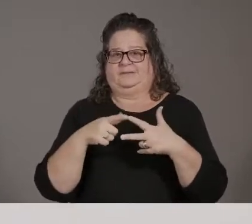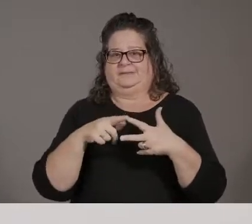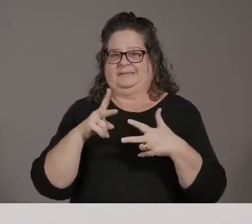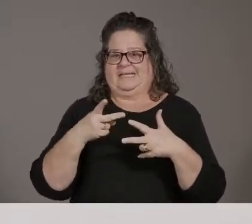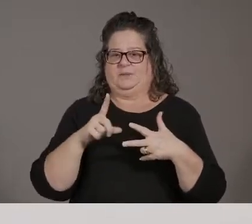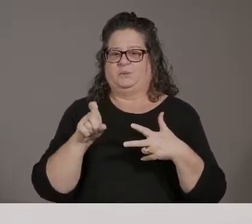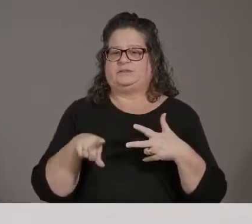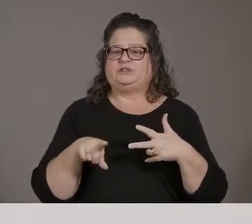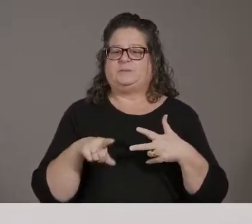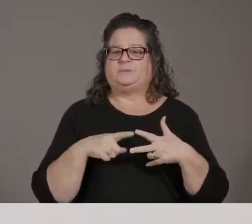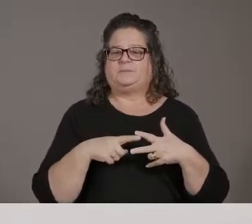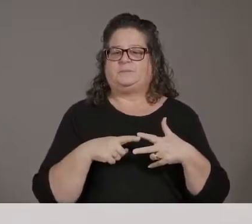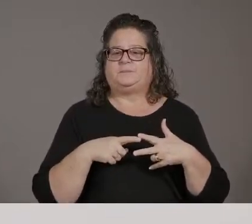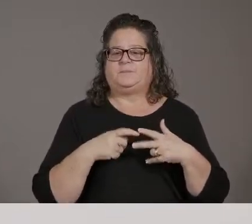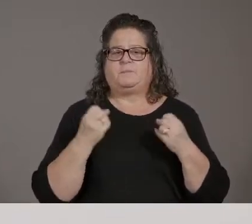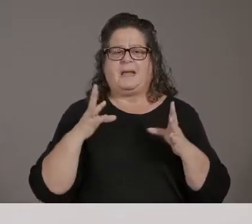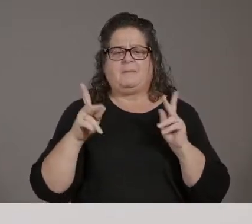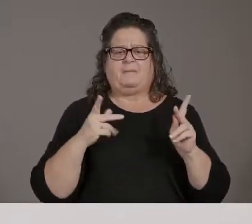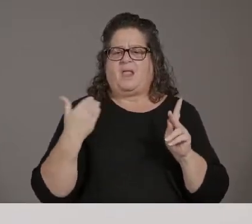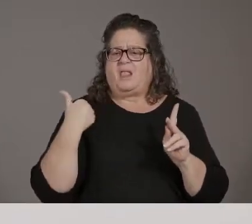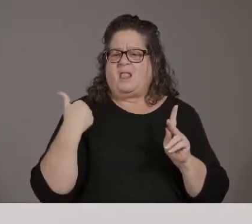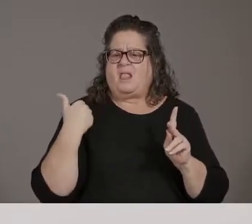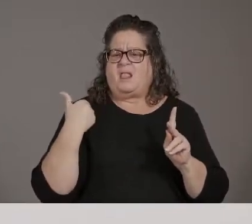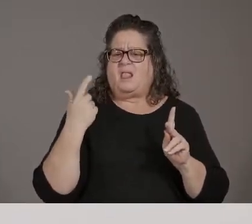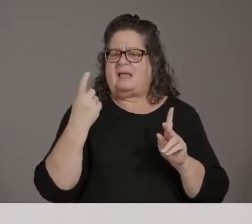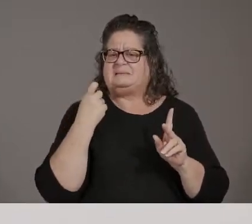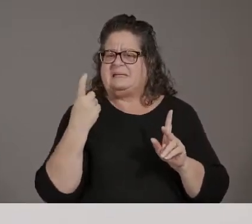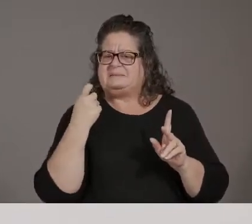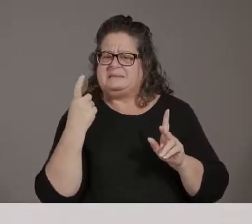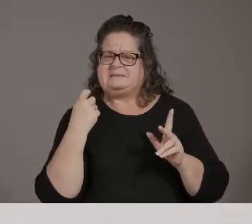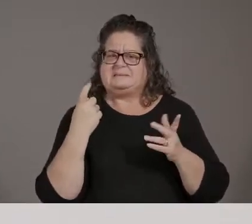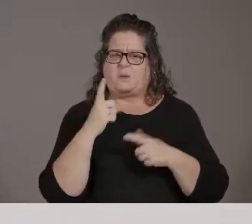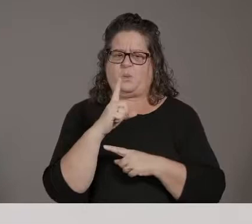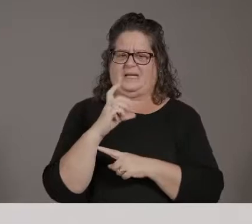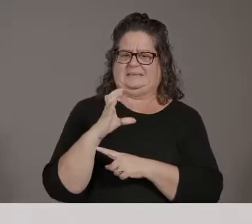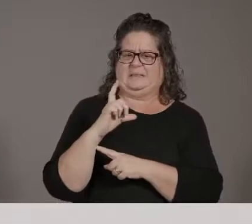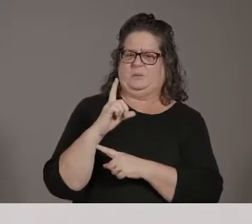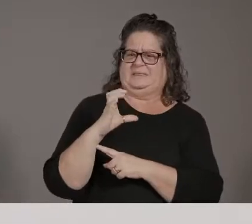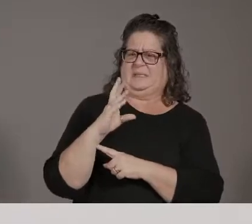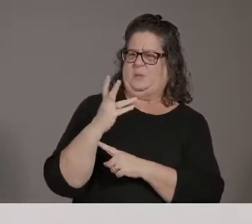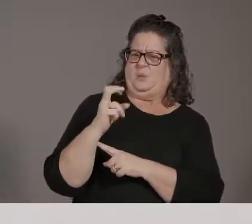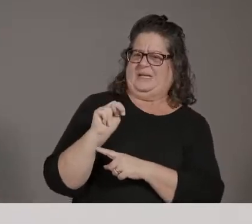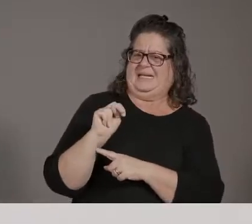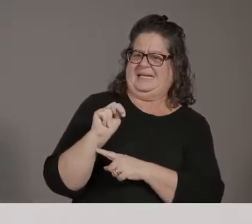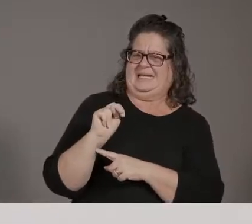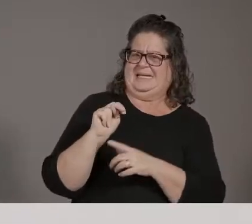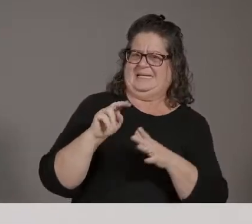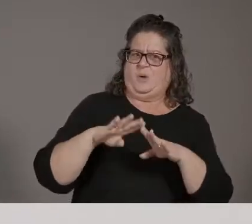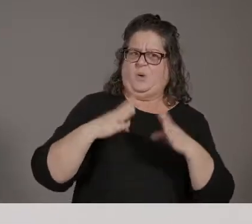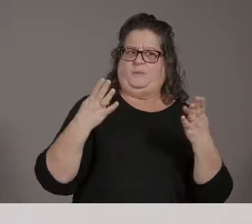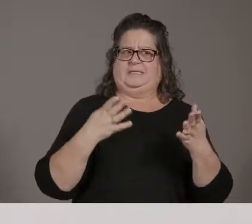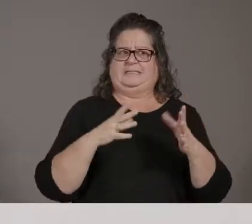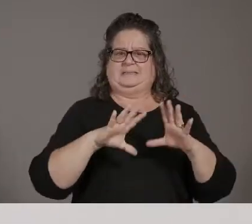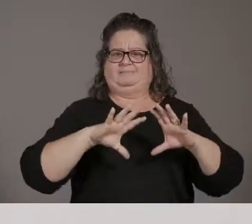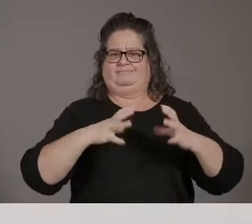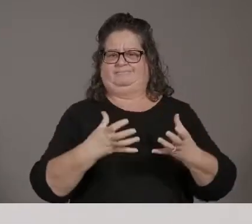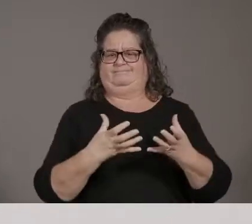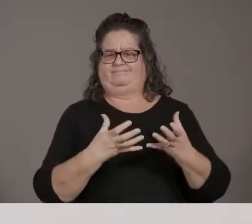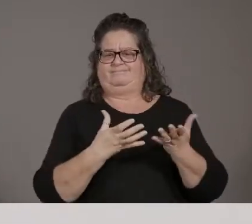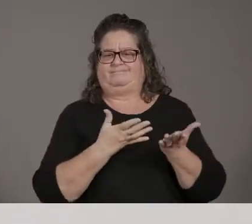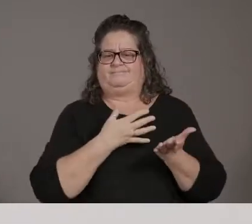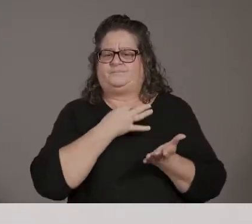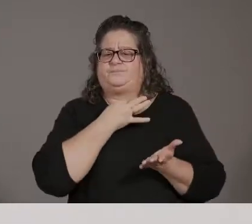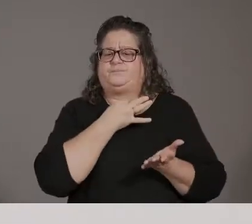a lot of people that ask about when 1C will open and why some, you know, critical